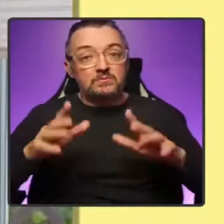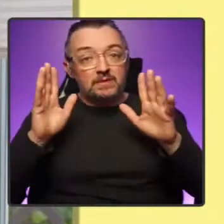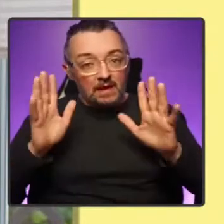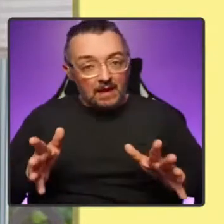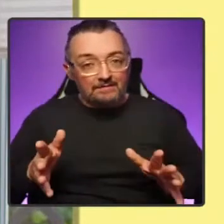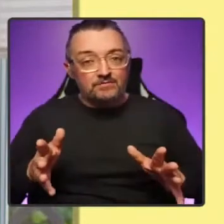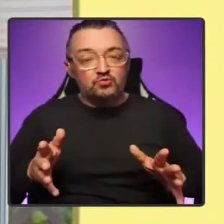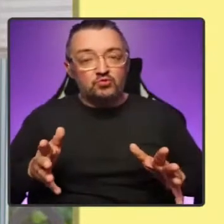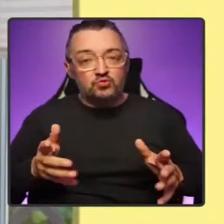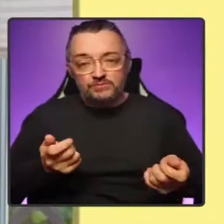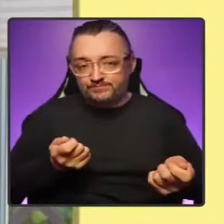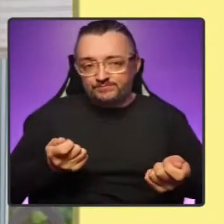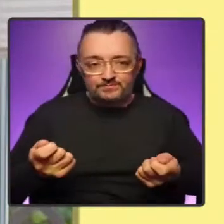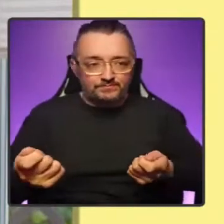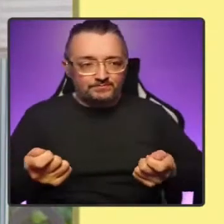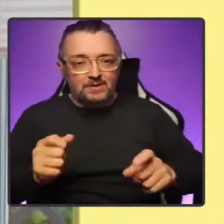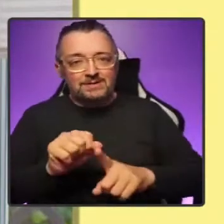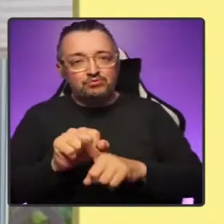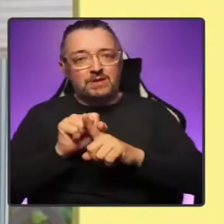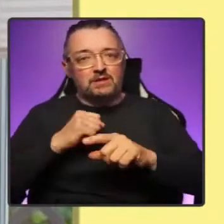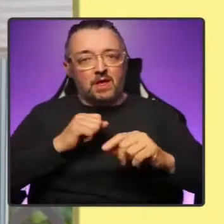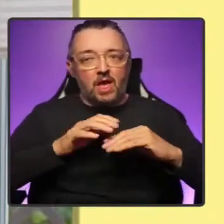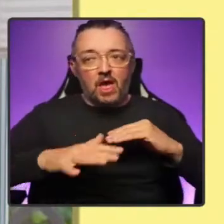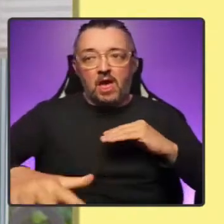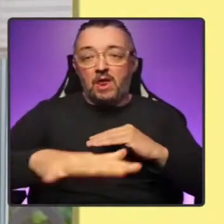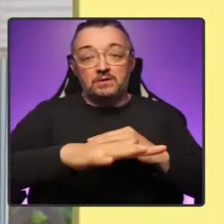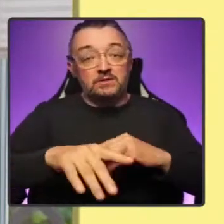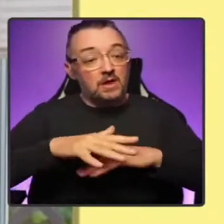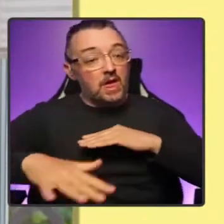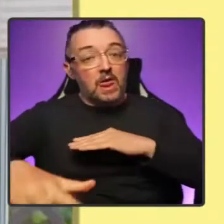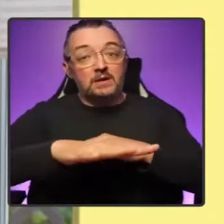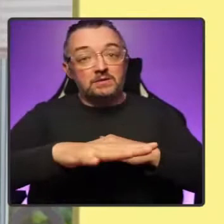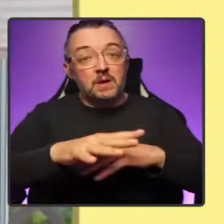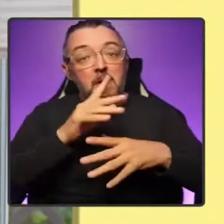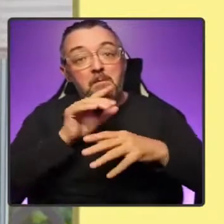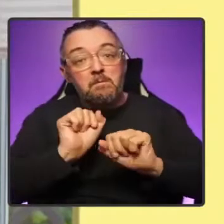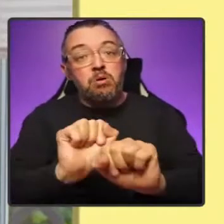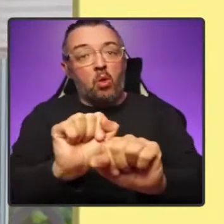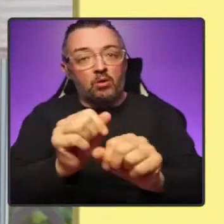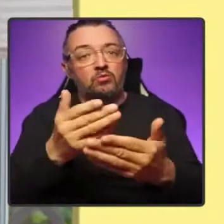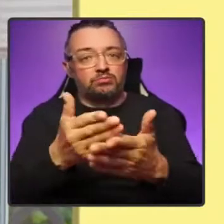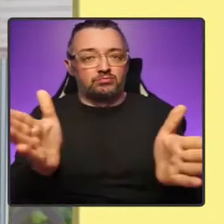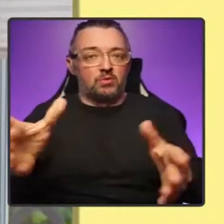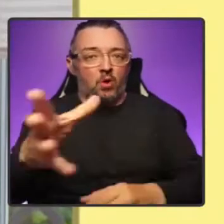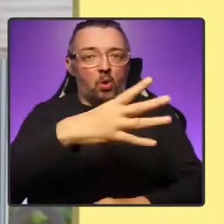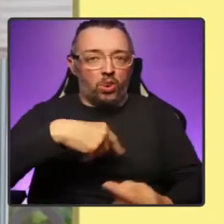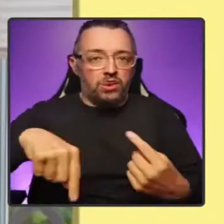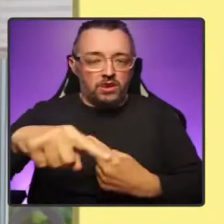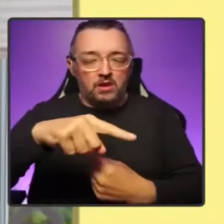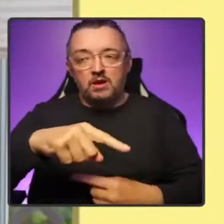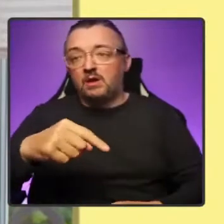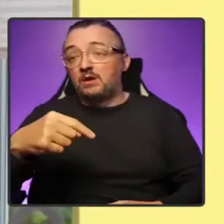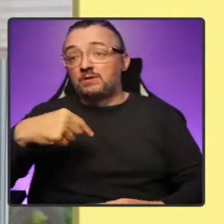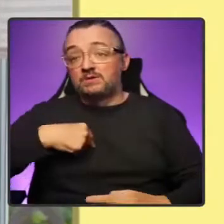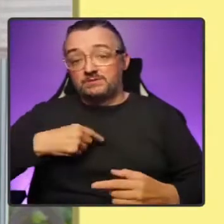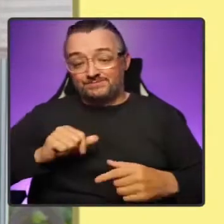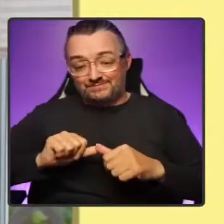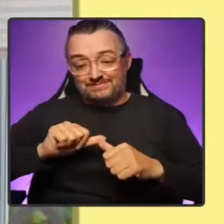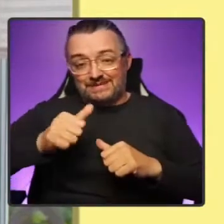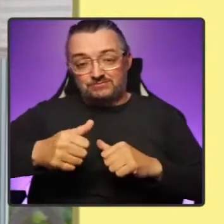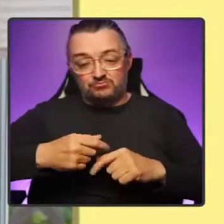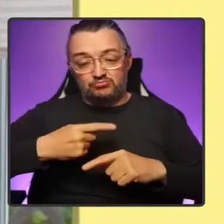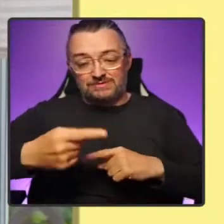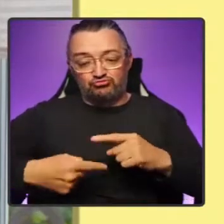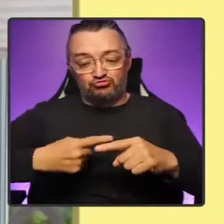land of ours. It does belong to all of us. The actions we take over the next few years will determine the state of the